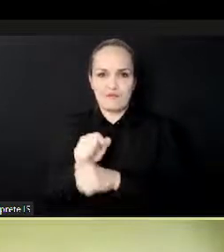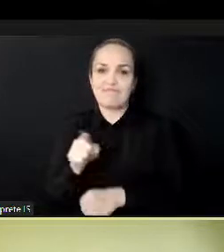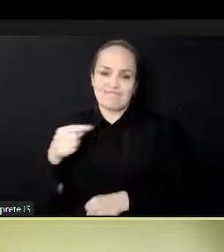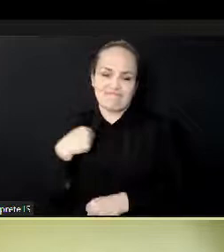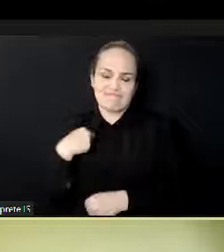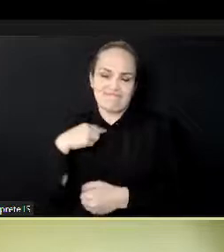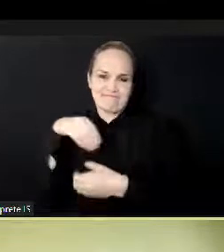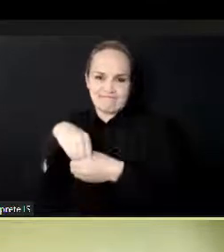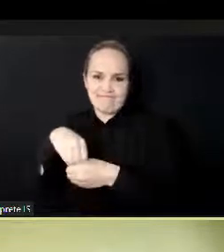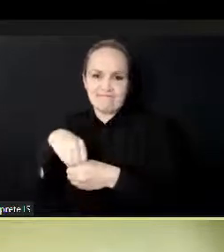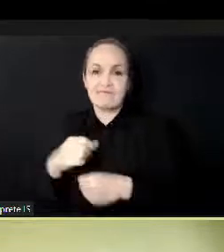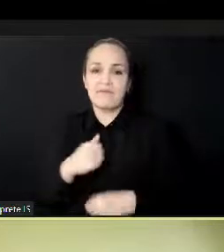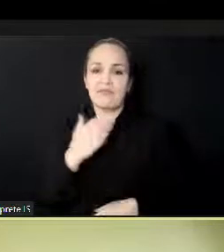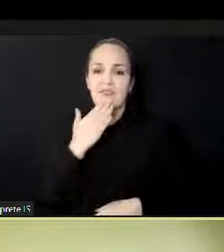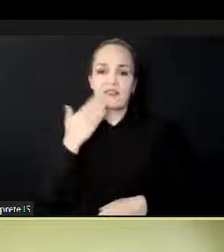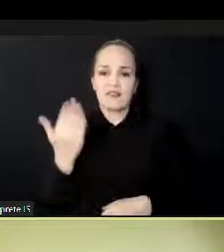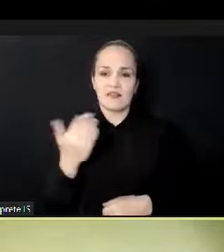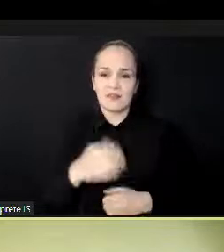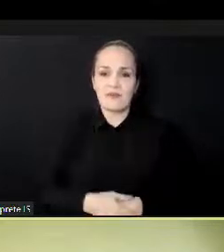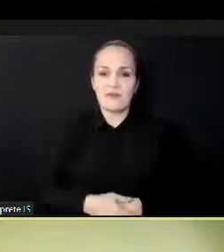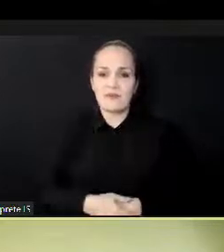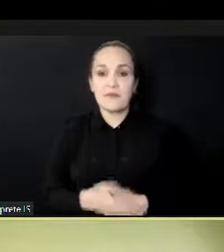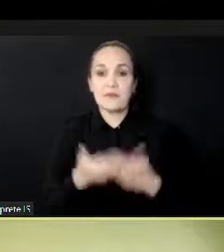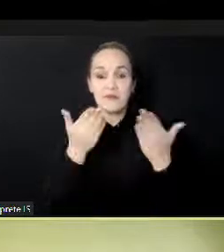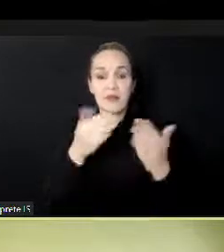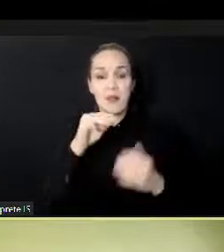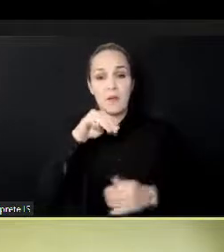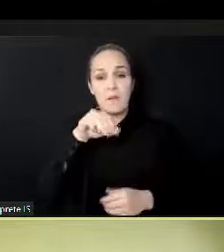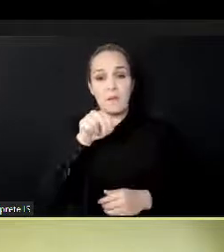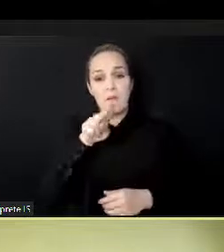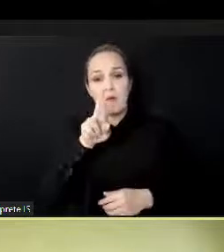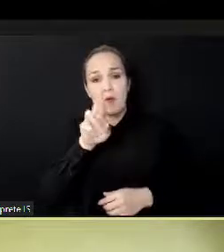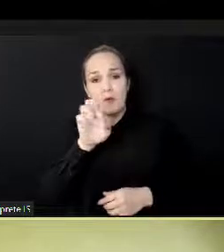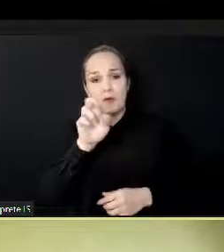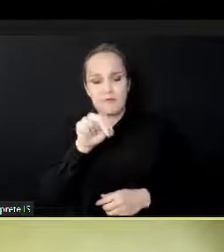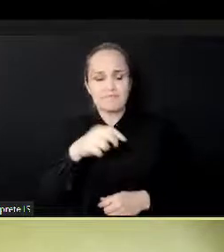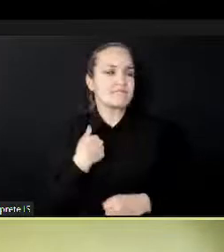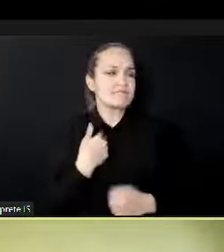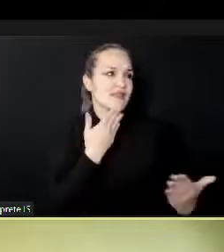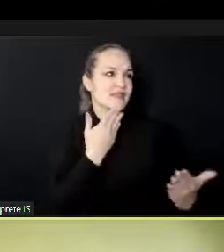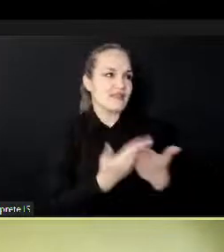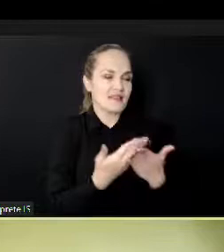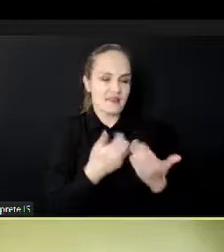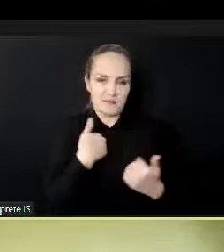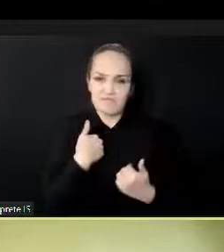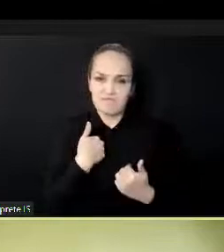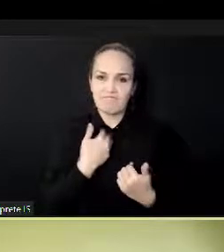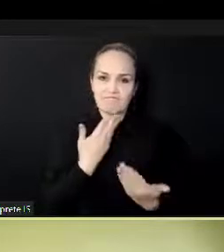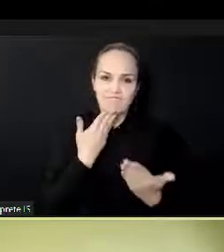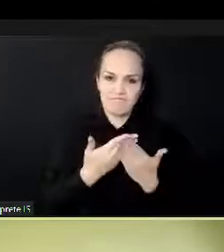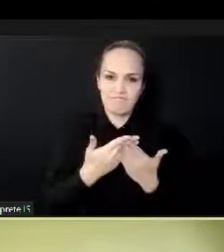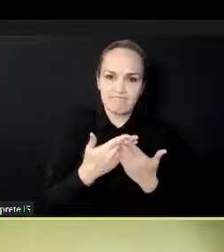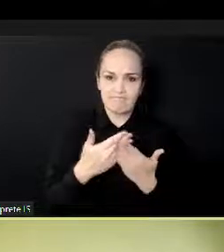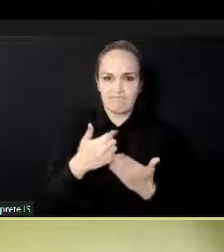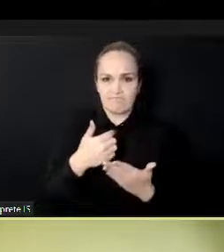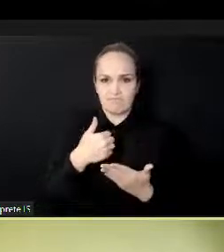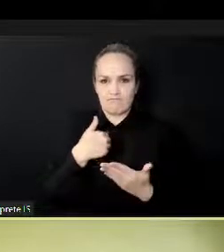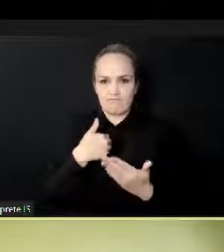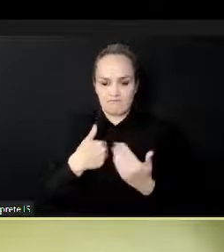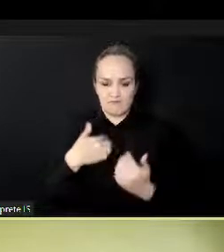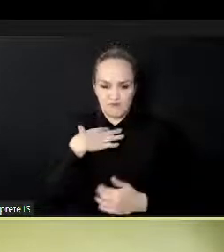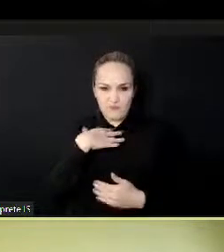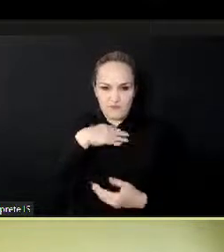me on behalf of my organization, the African Regional Intellectual Property Organization,